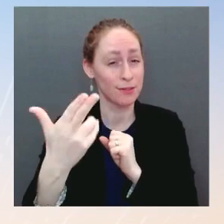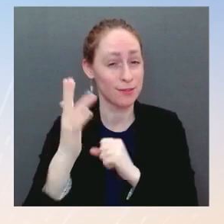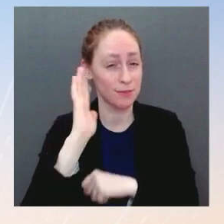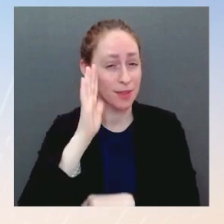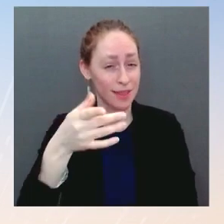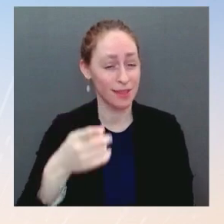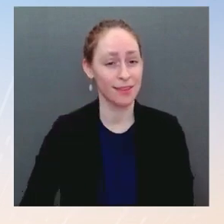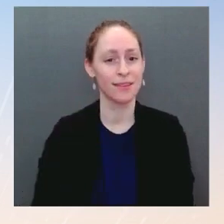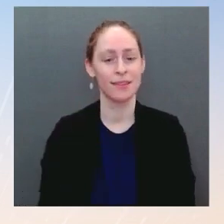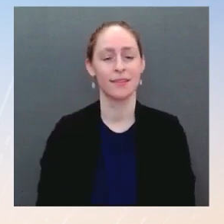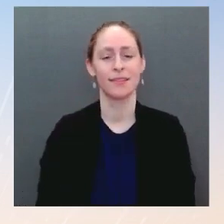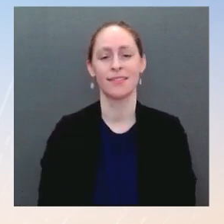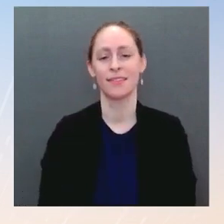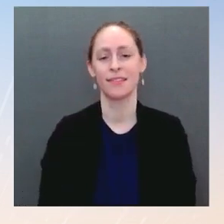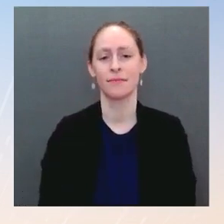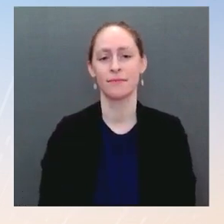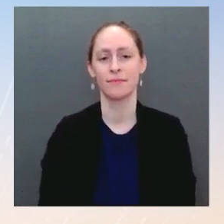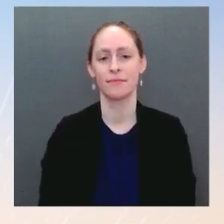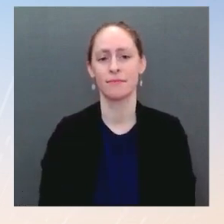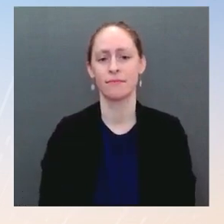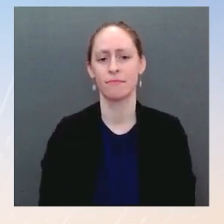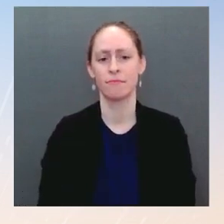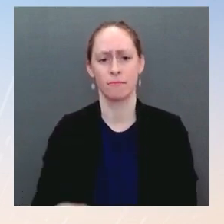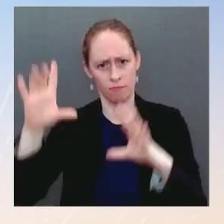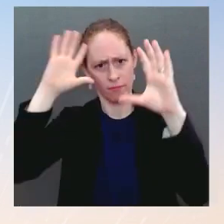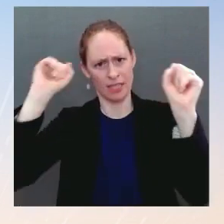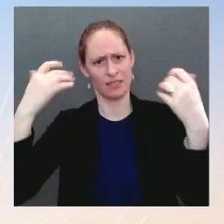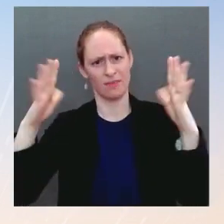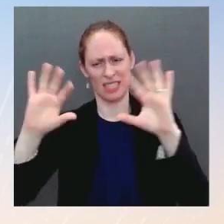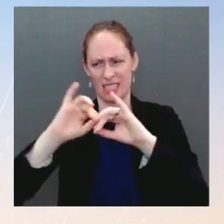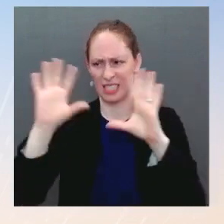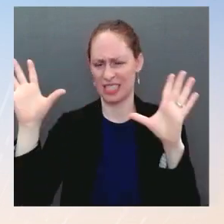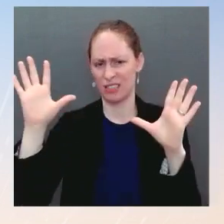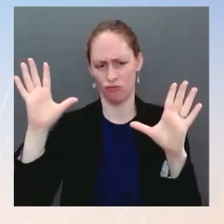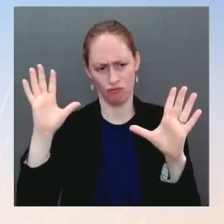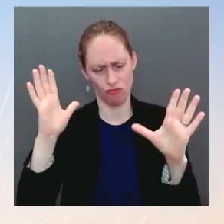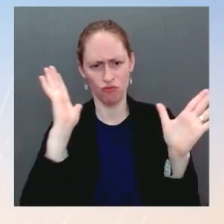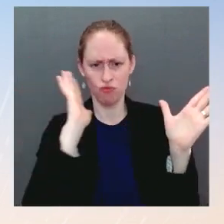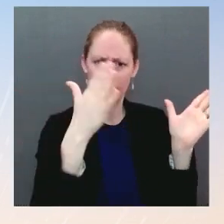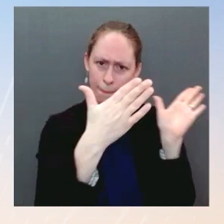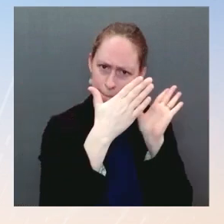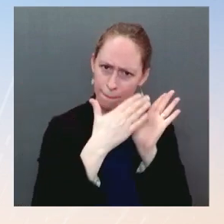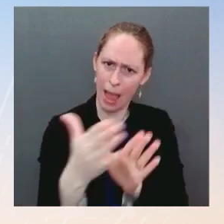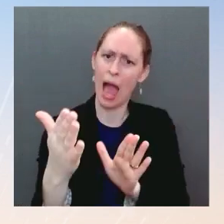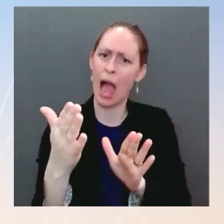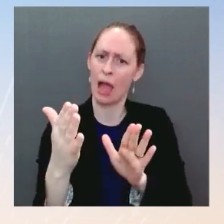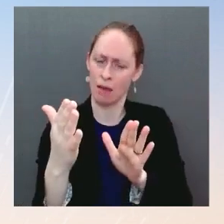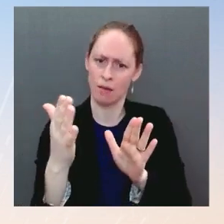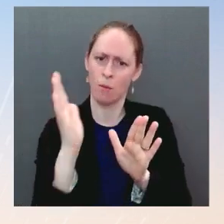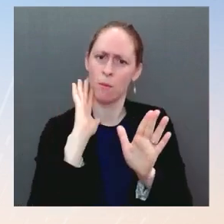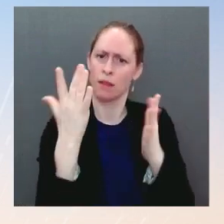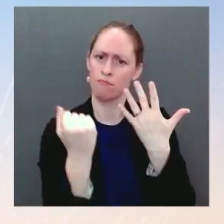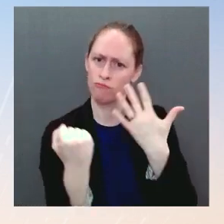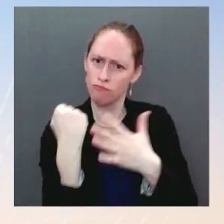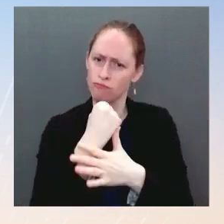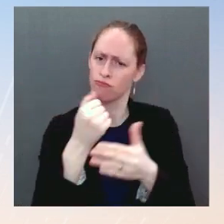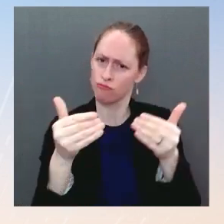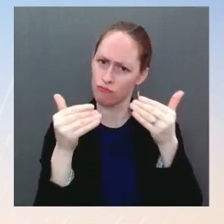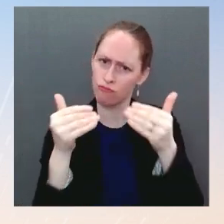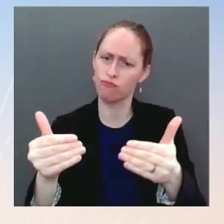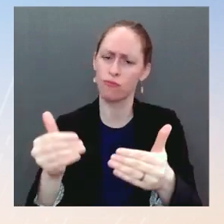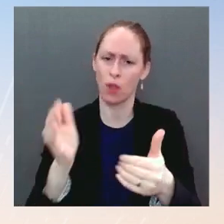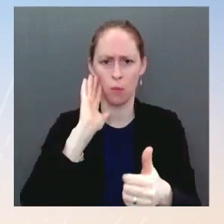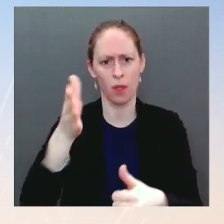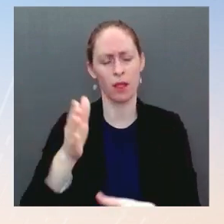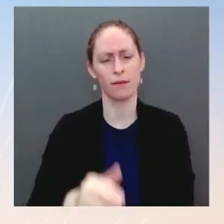it makes clear that this is a priority for him. He will obviously be spending time on it. As I think you heard him say as well, he's already